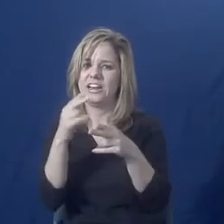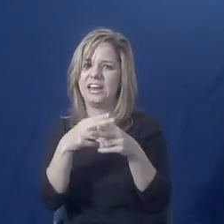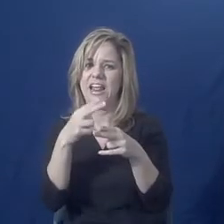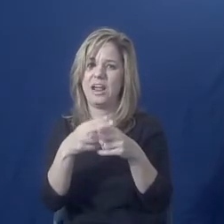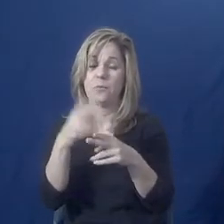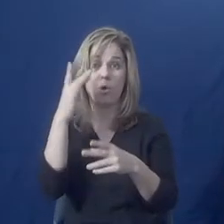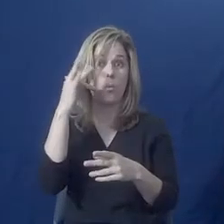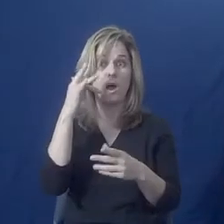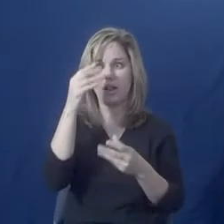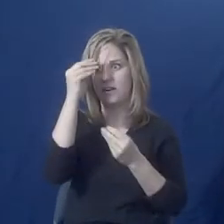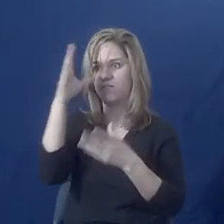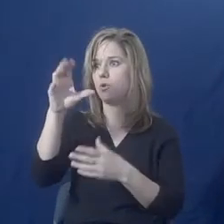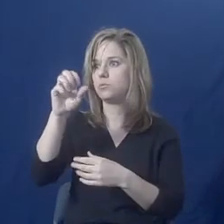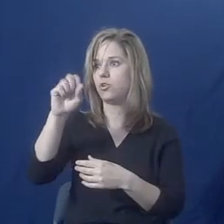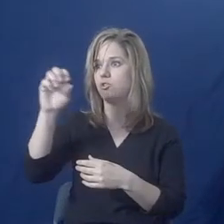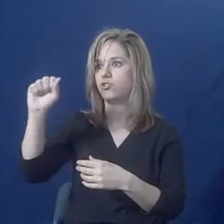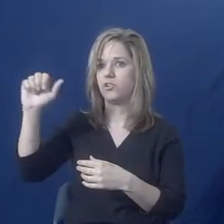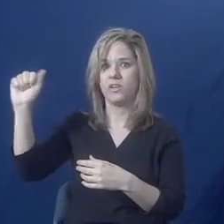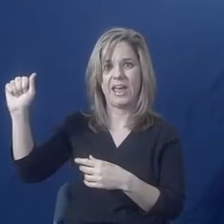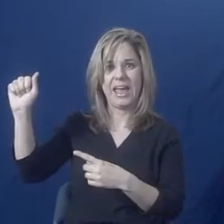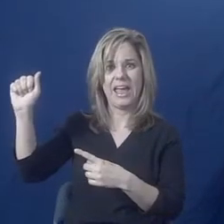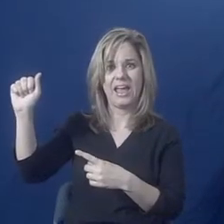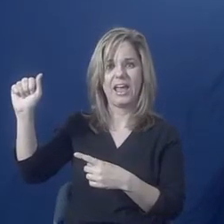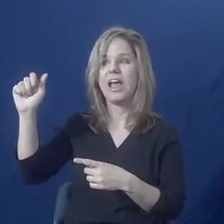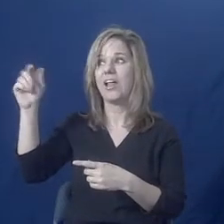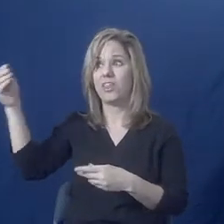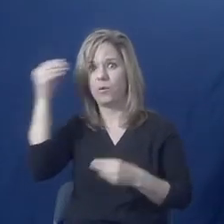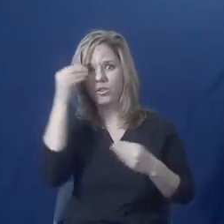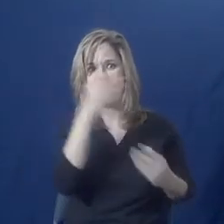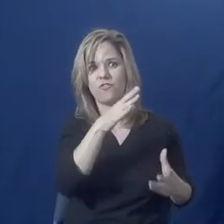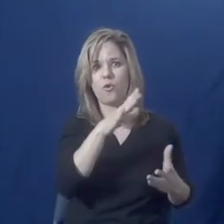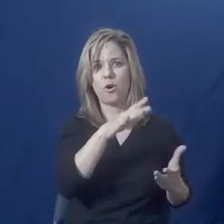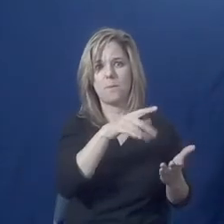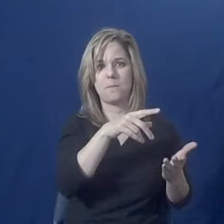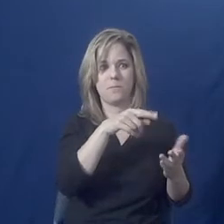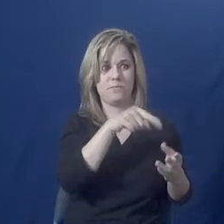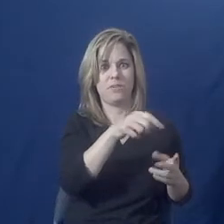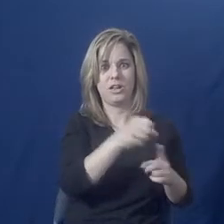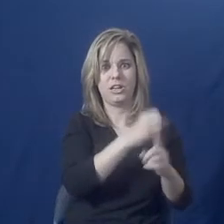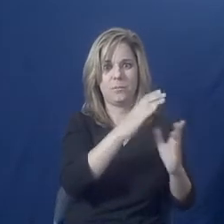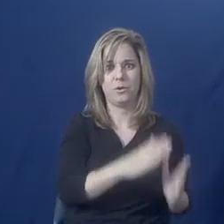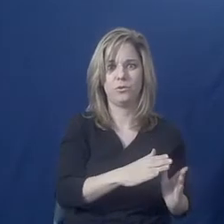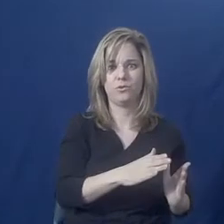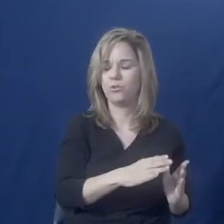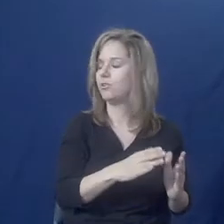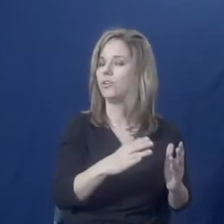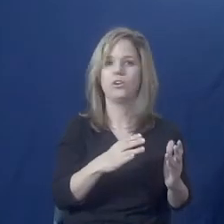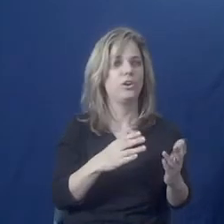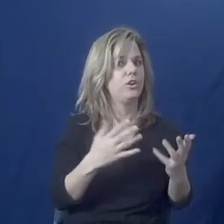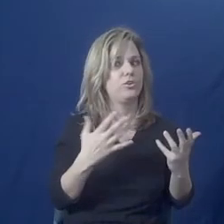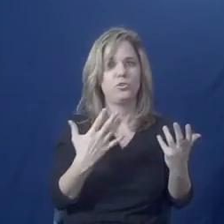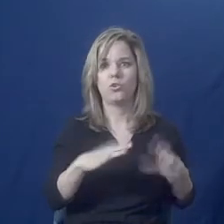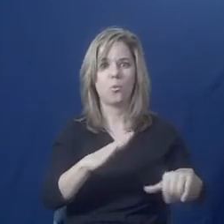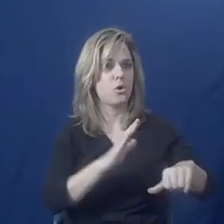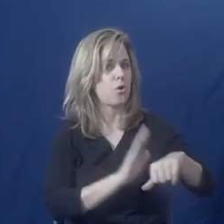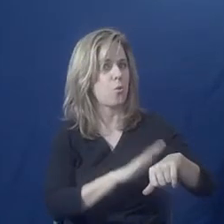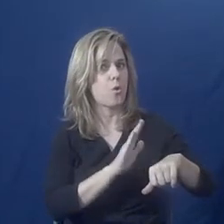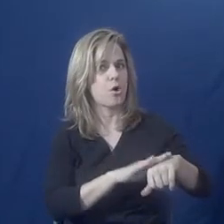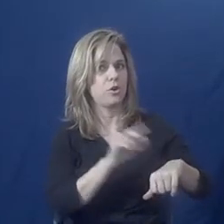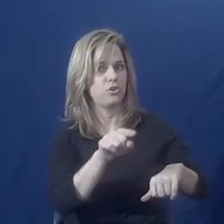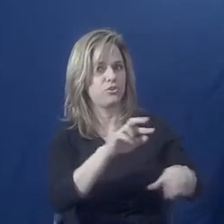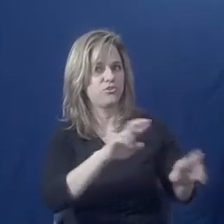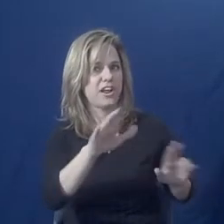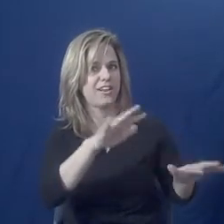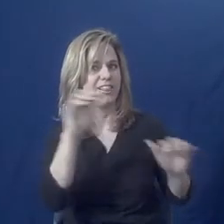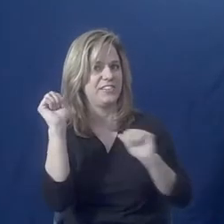immediately. And it's important to really reduce the red flags that the abuser might be notified that the